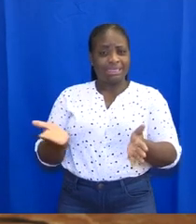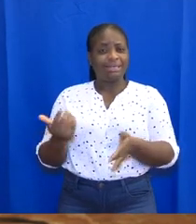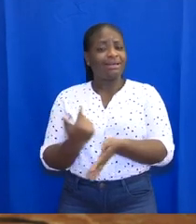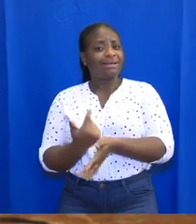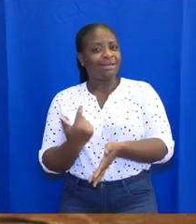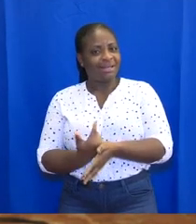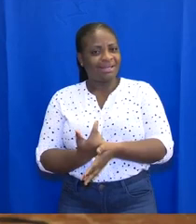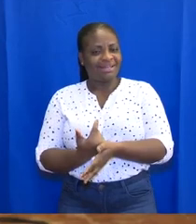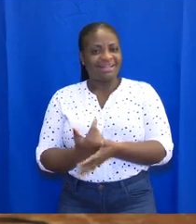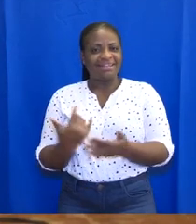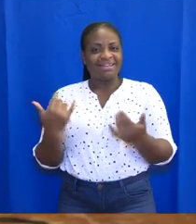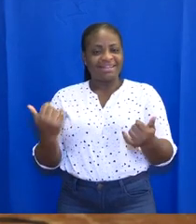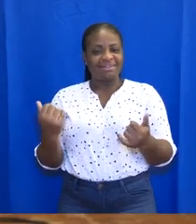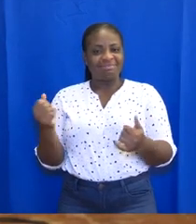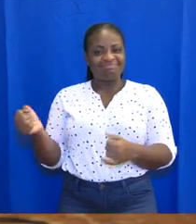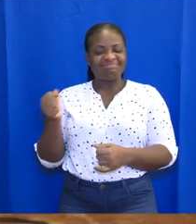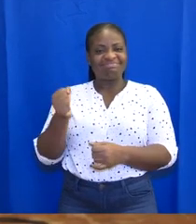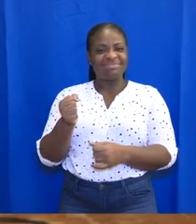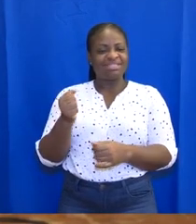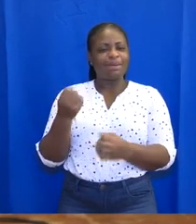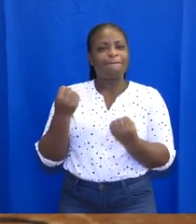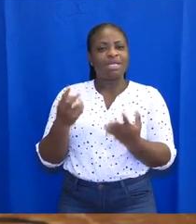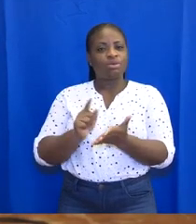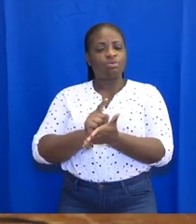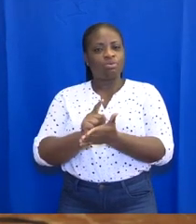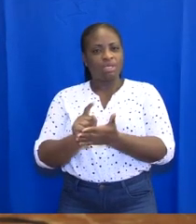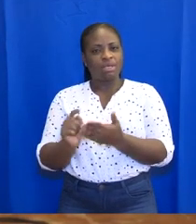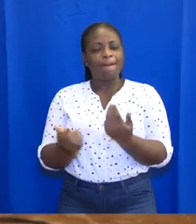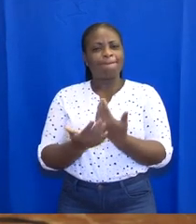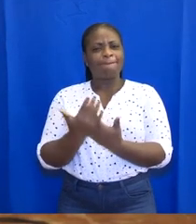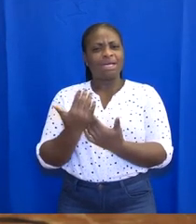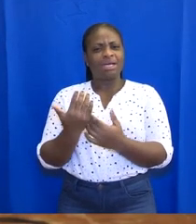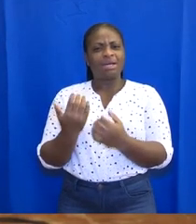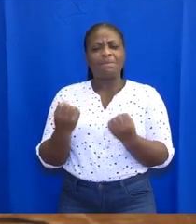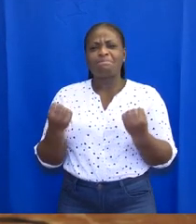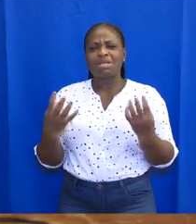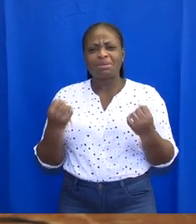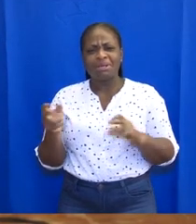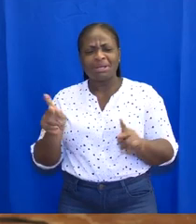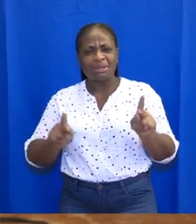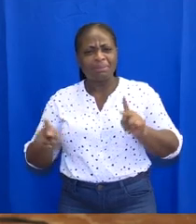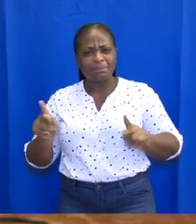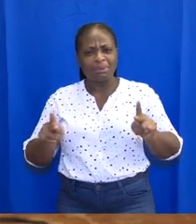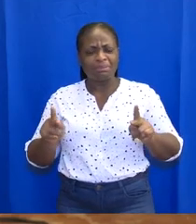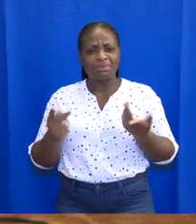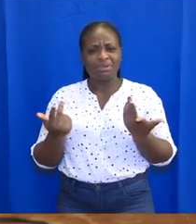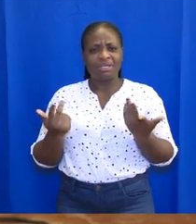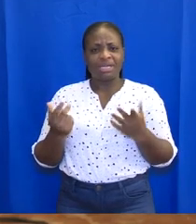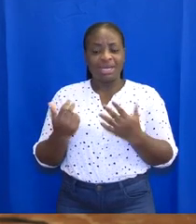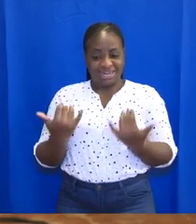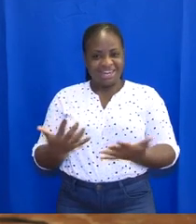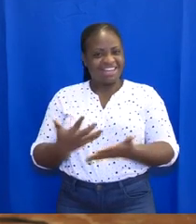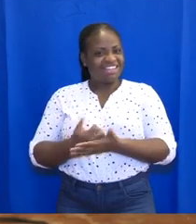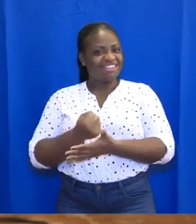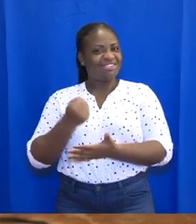have been replaced in recent weeks by a growing sense of optimism and renewed hope